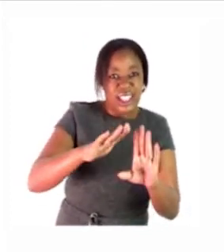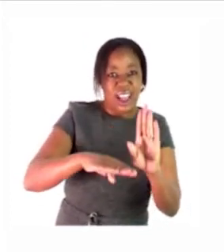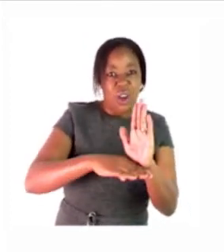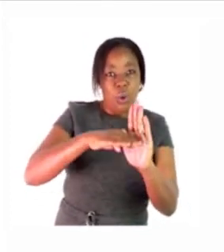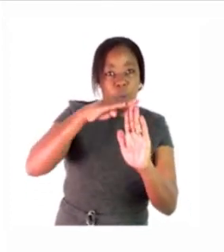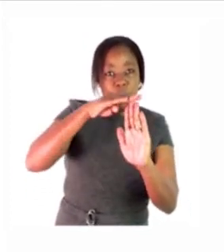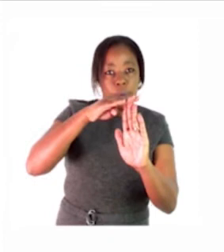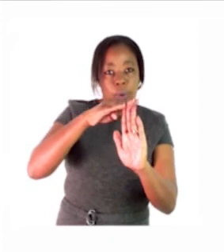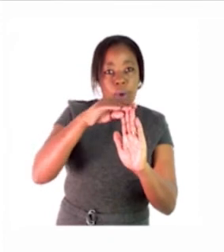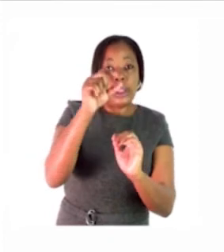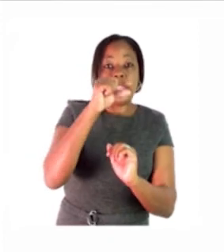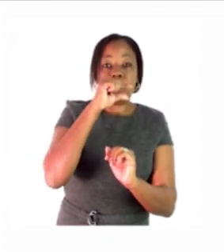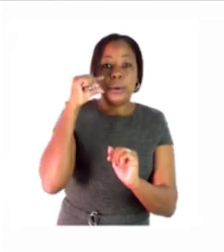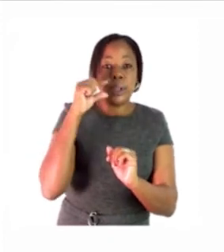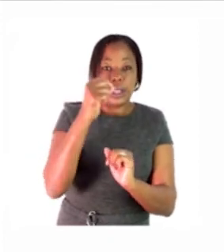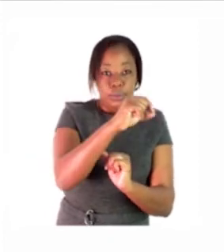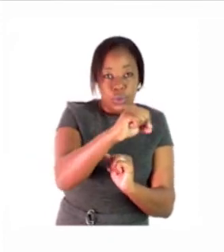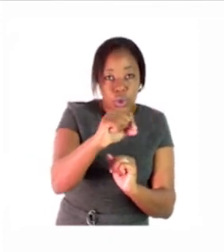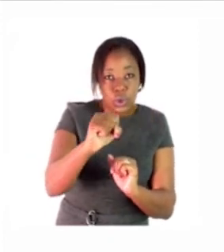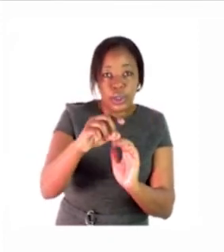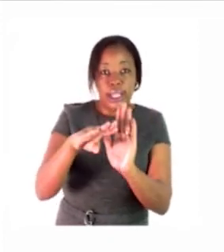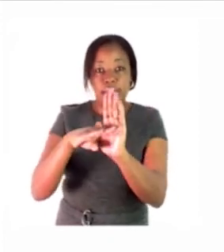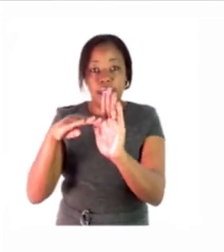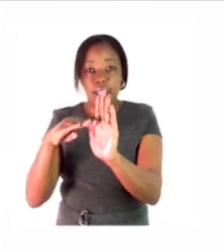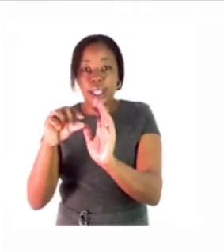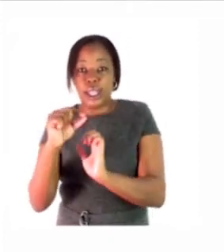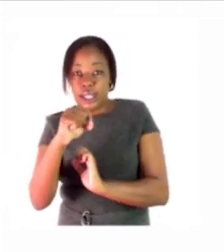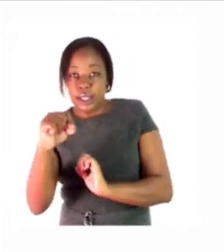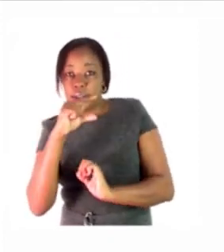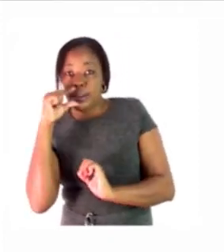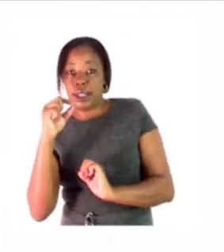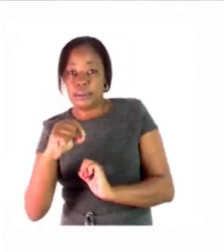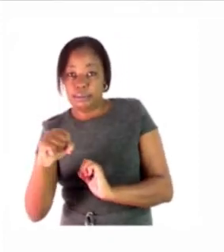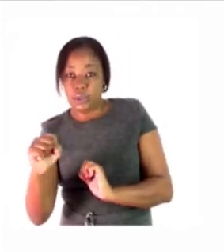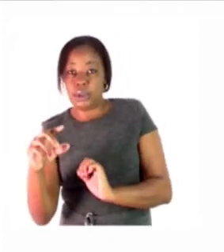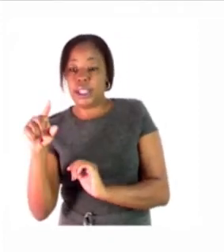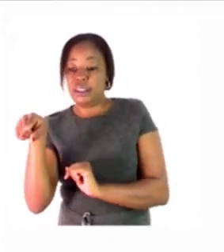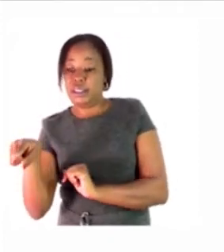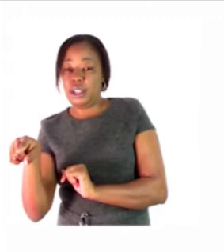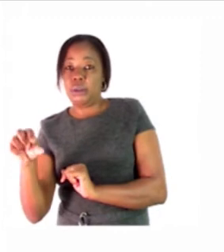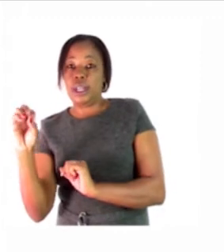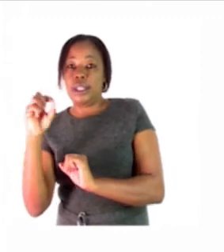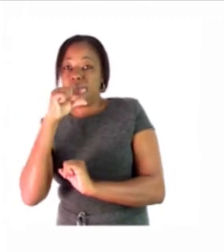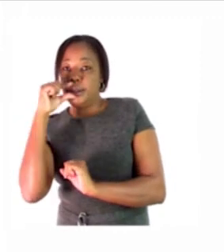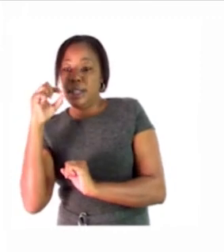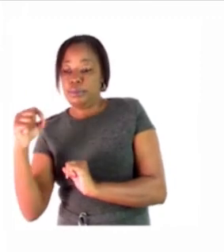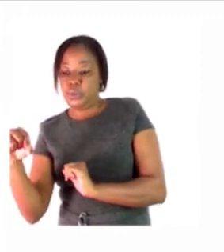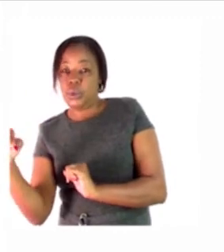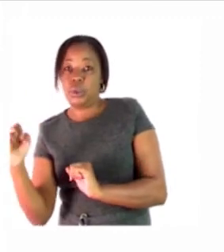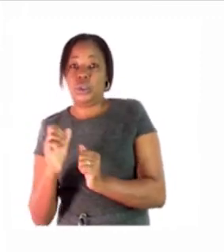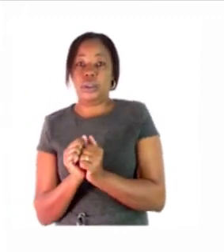do the same with the second one and the third one to show me what does it mean when it is like that is it a full cup